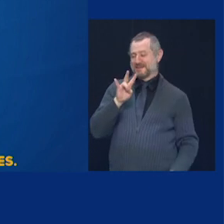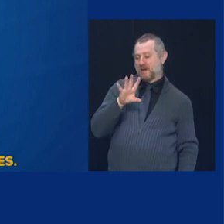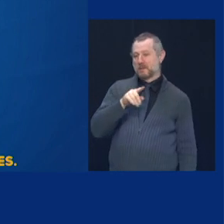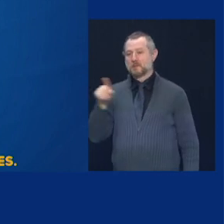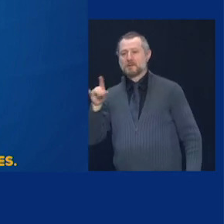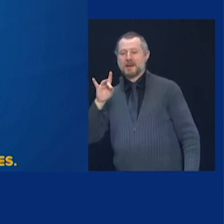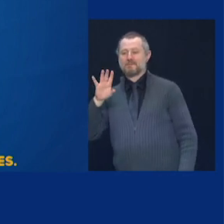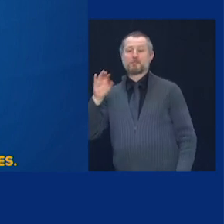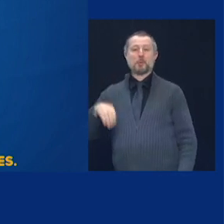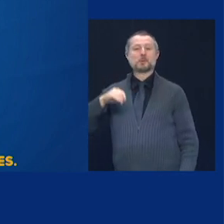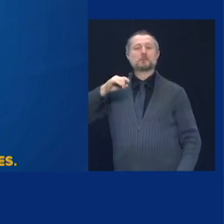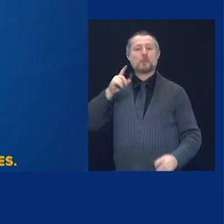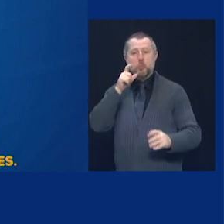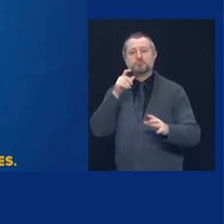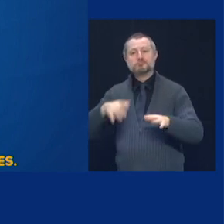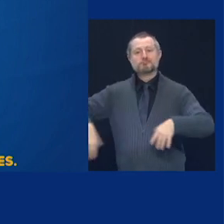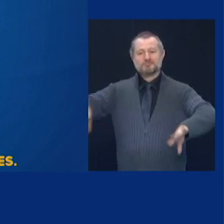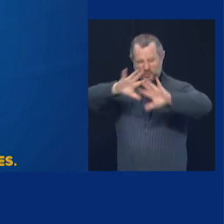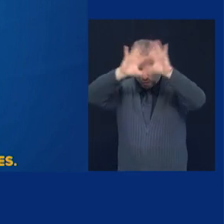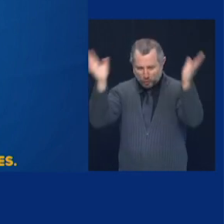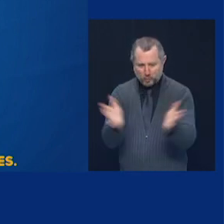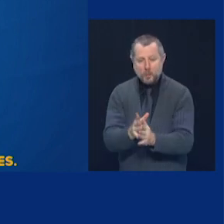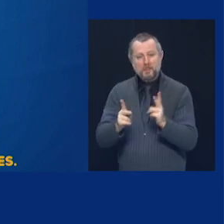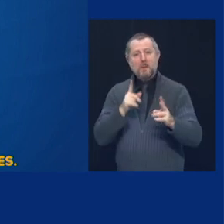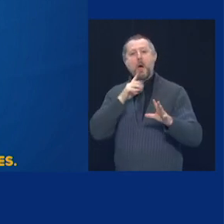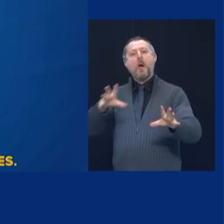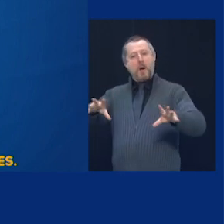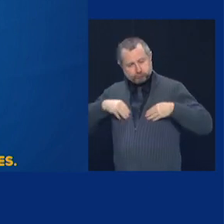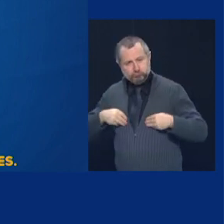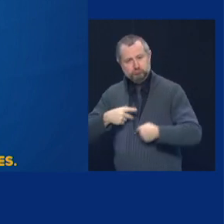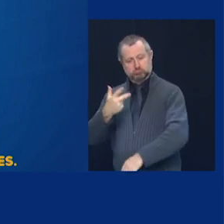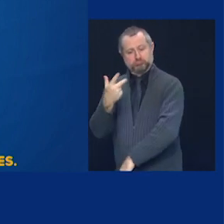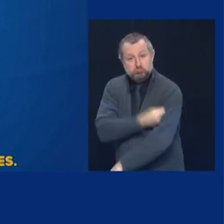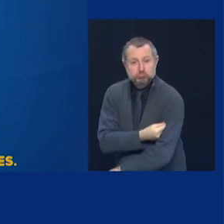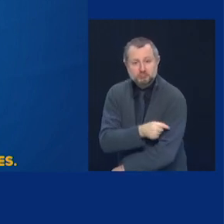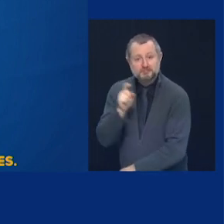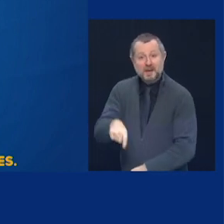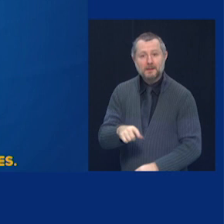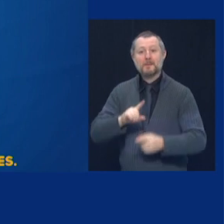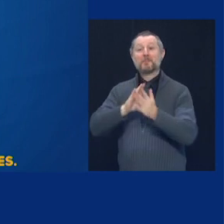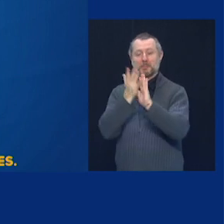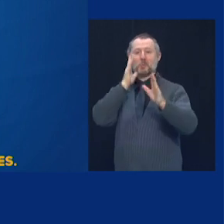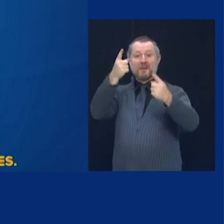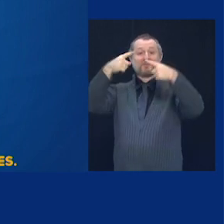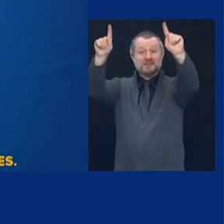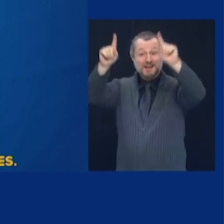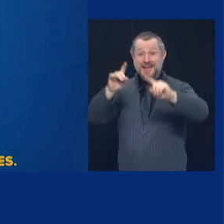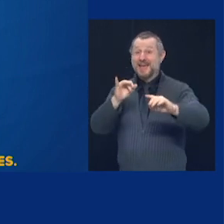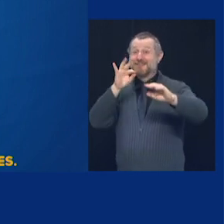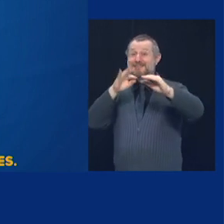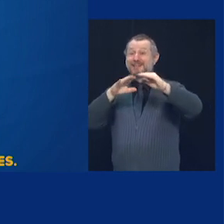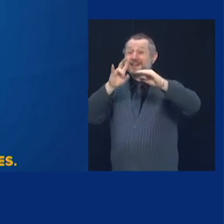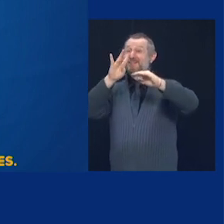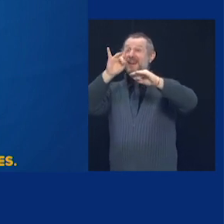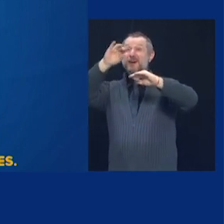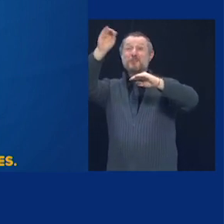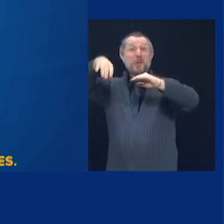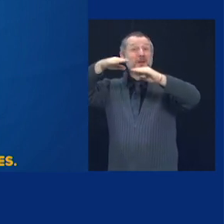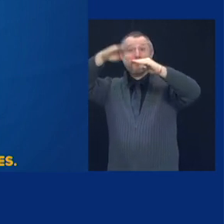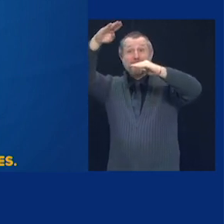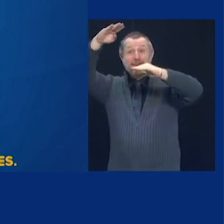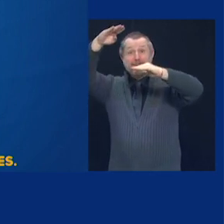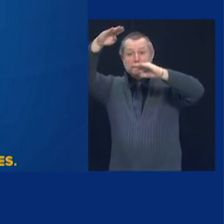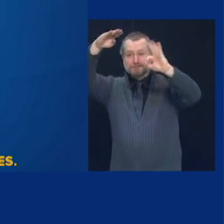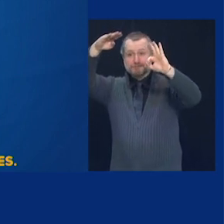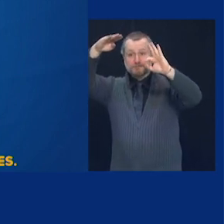overall population vaccinated for the vaccine to be effective, 75% to 85%. 50%